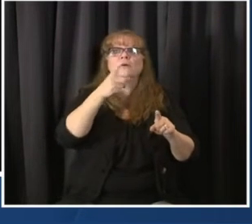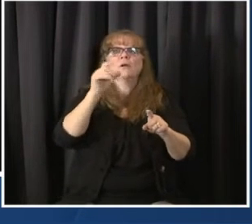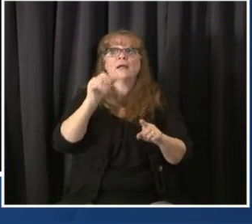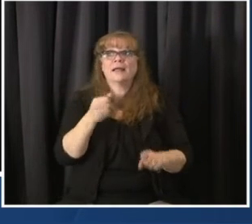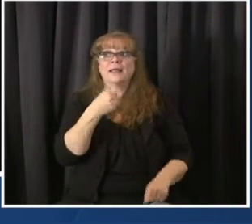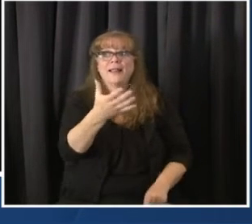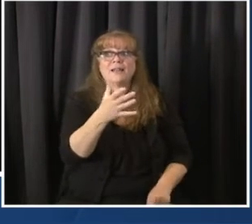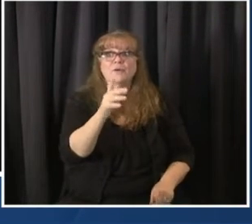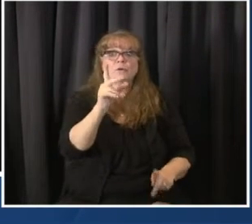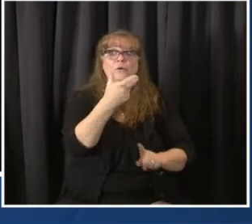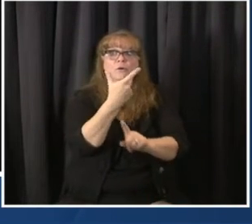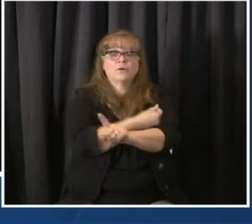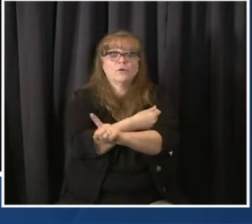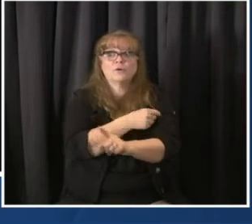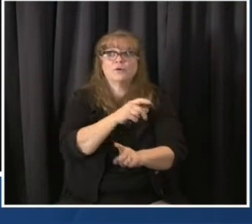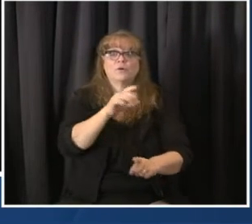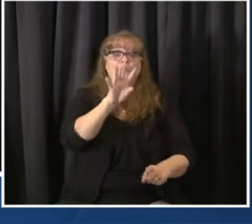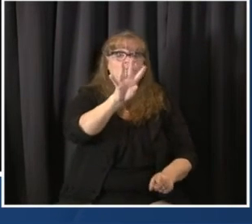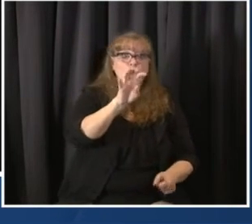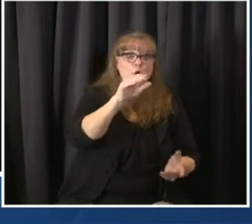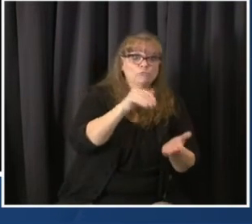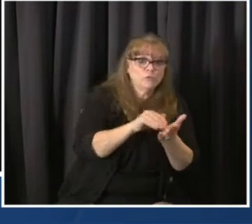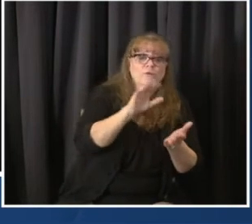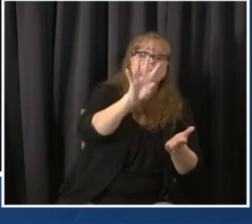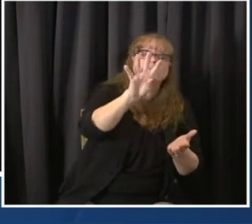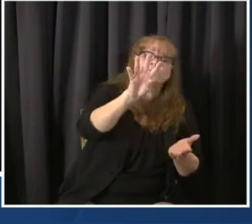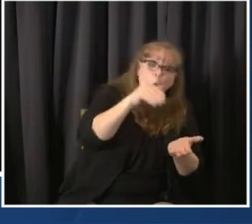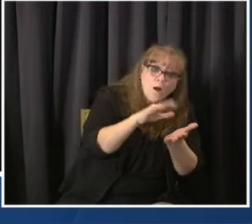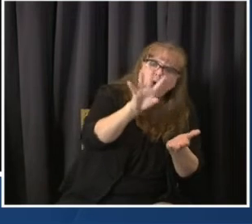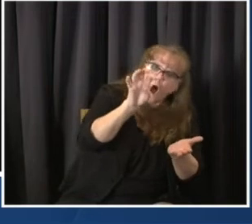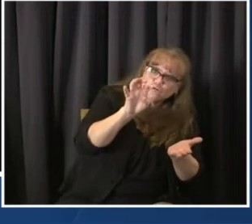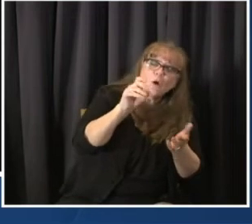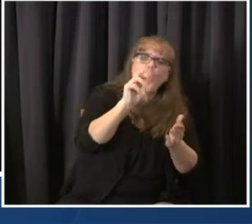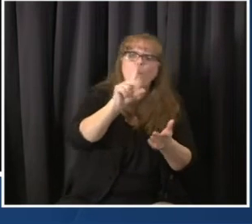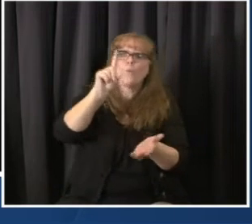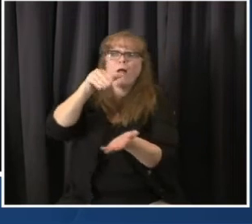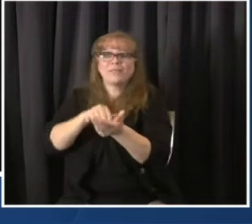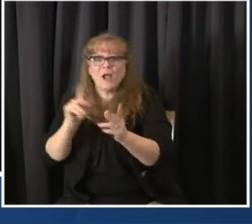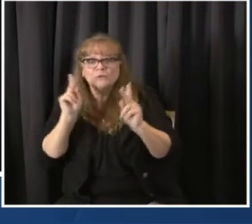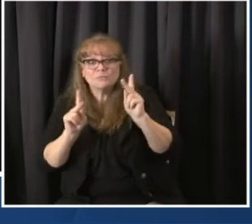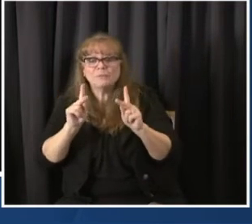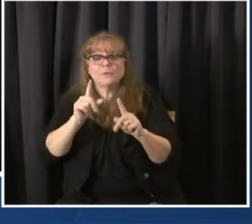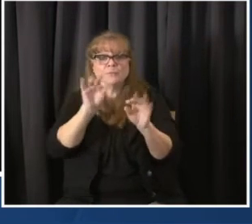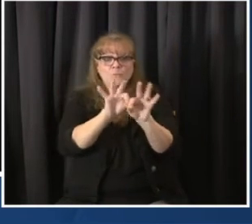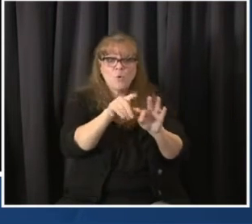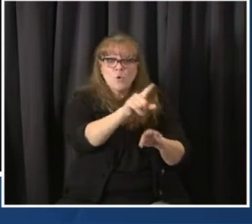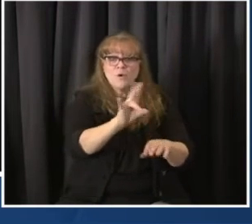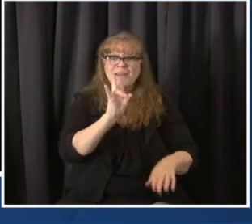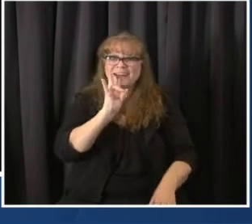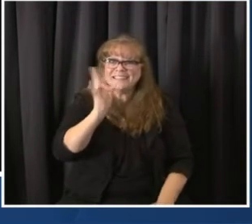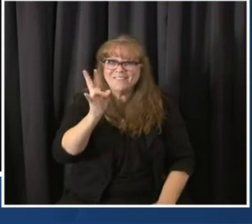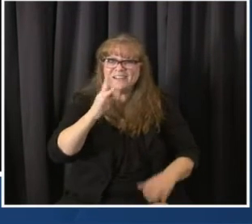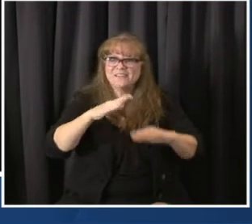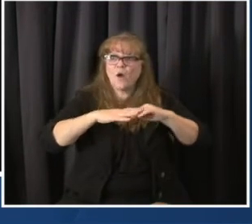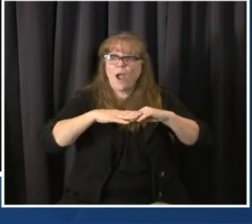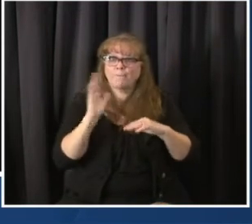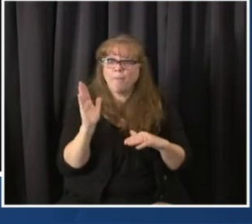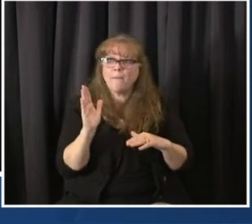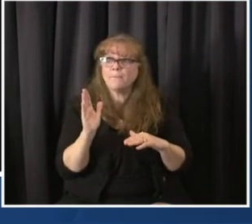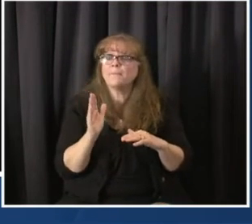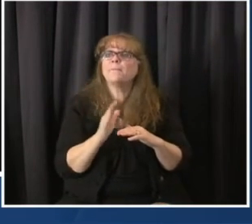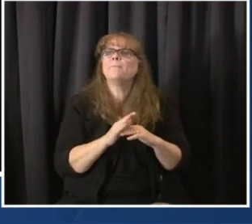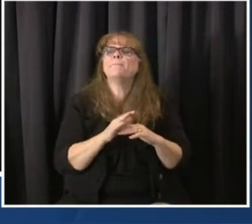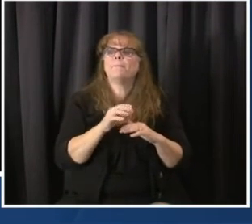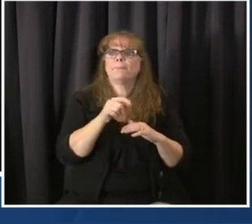most people 70 and up have had some medical contact in the last several years. It means whether it's community health clinic or a hospital,